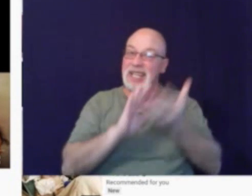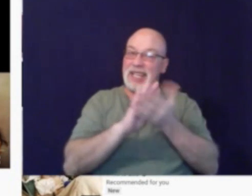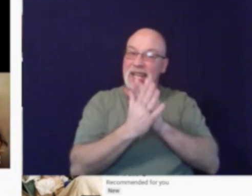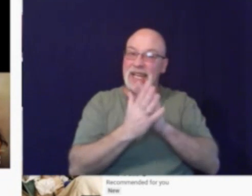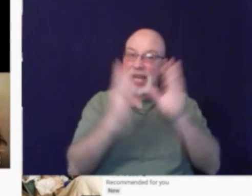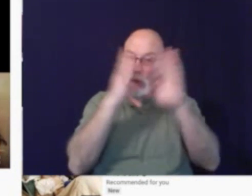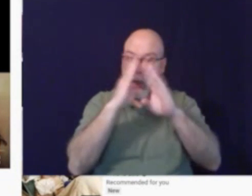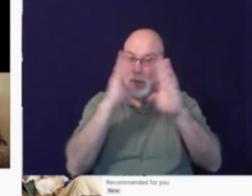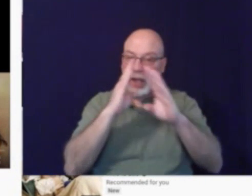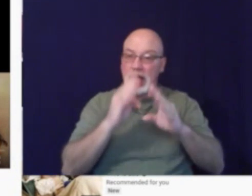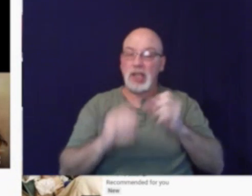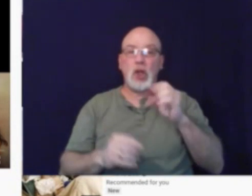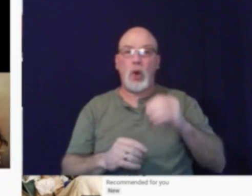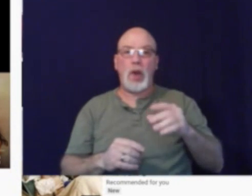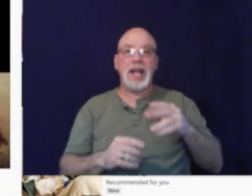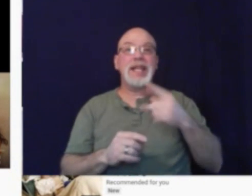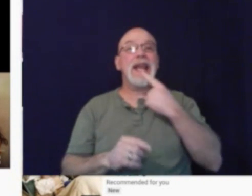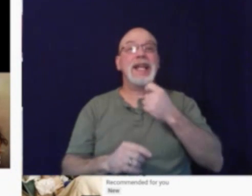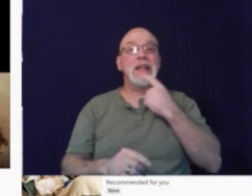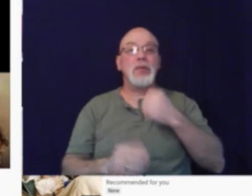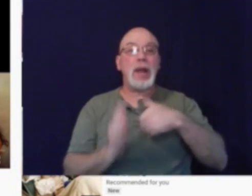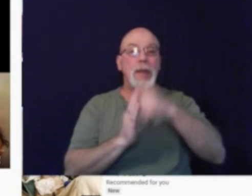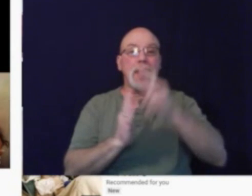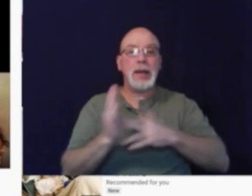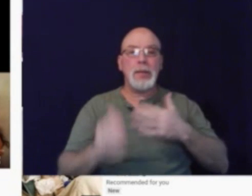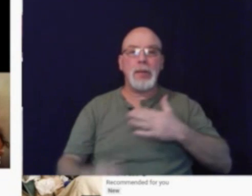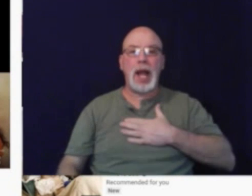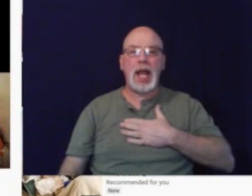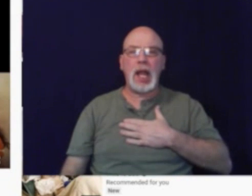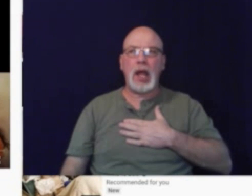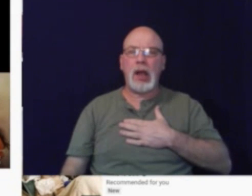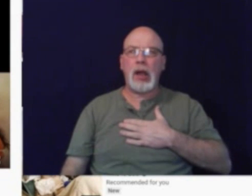So I take some red and I paint my...